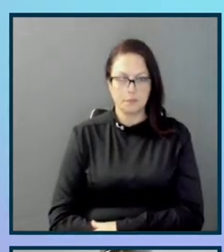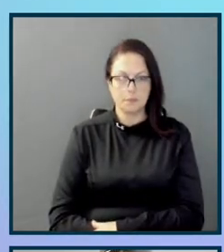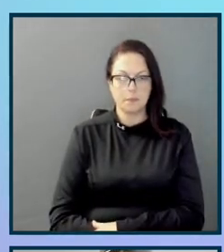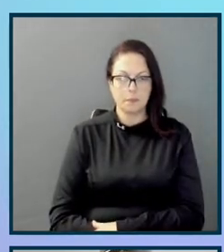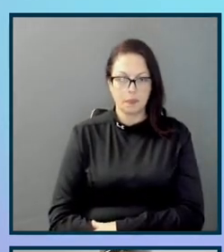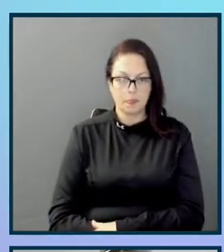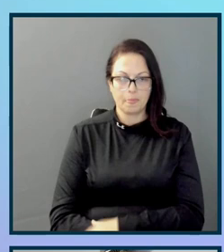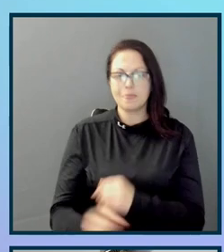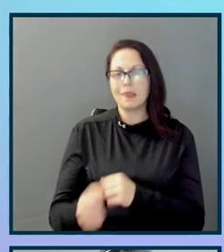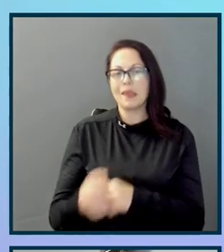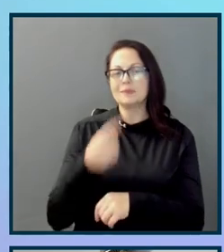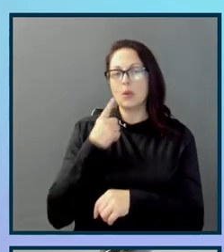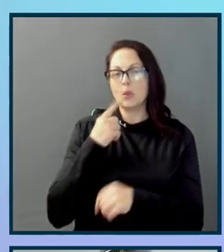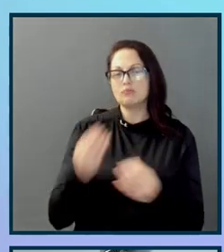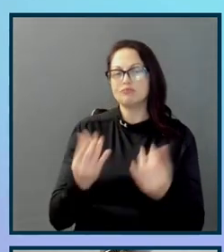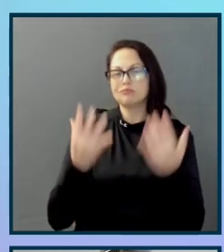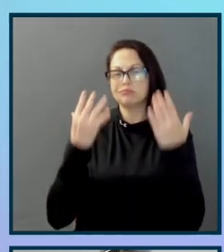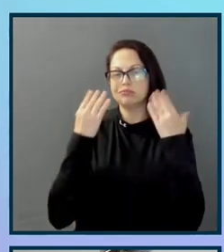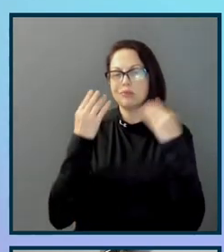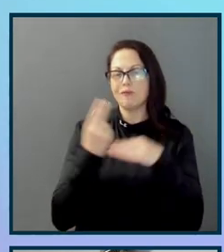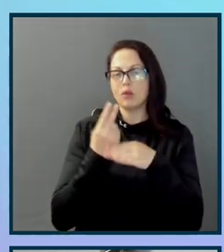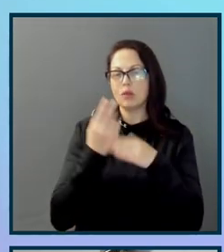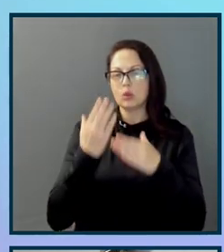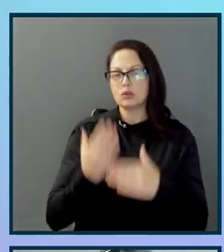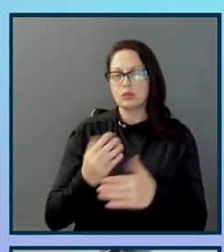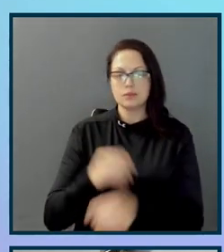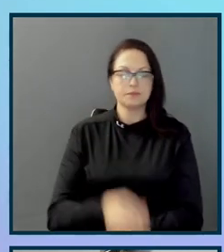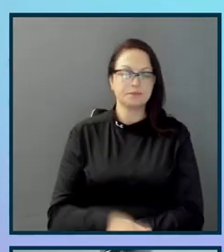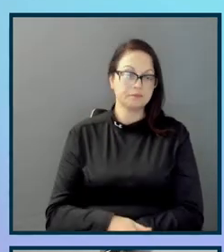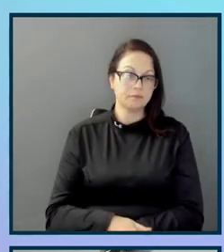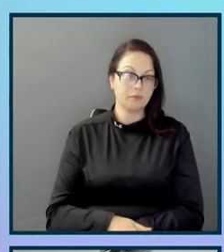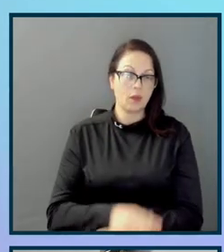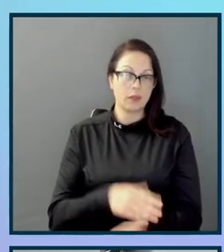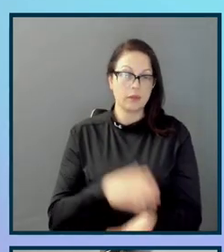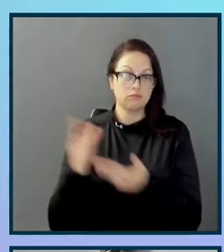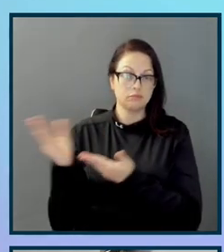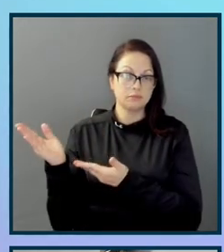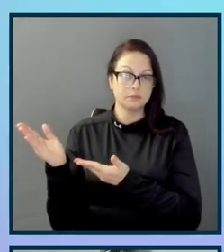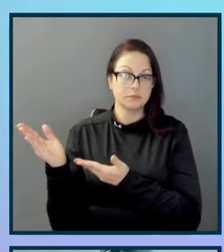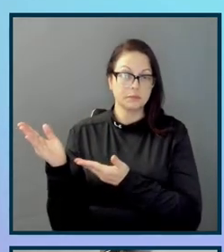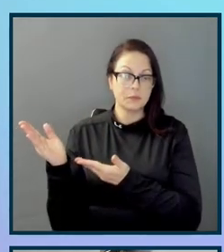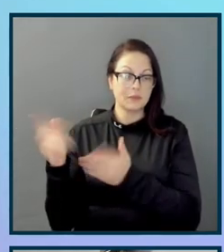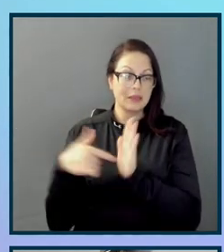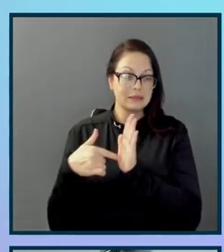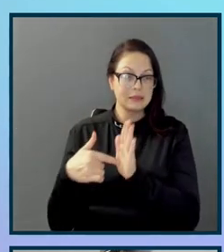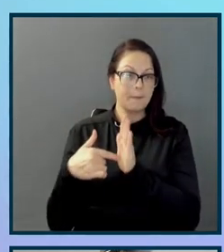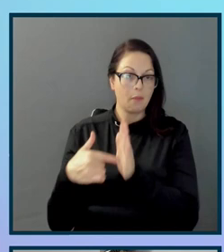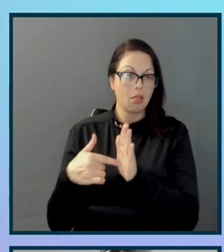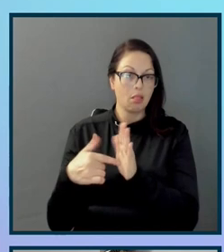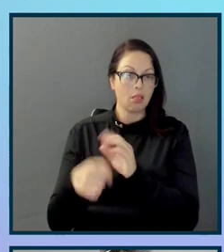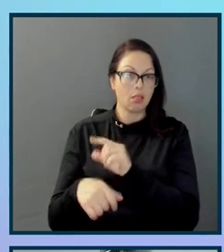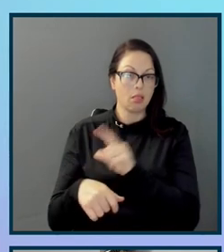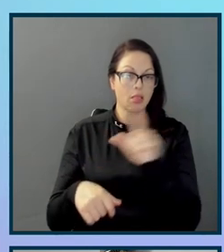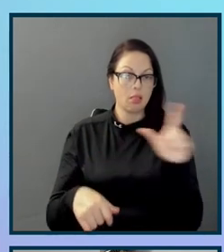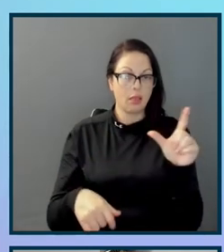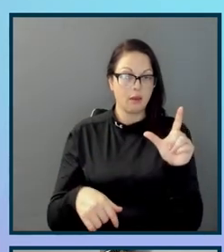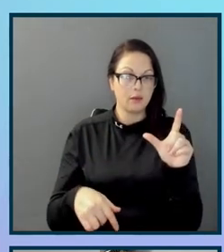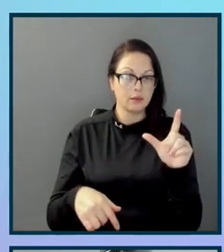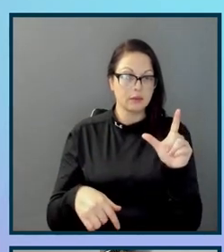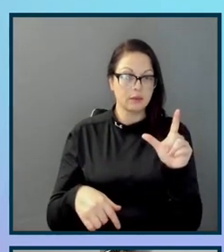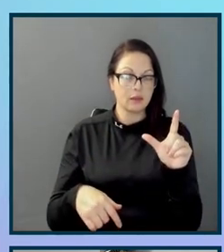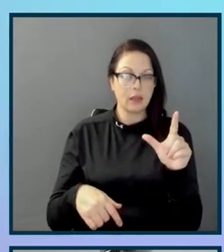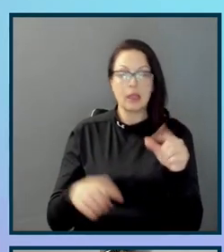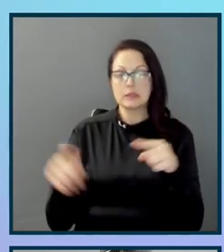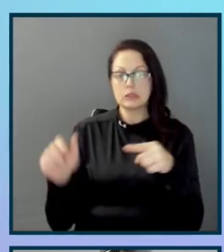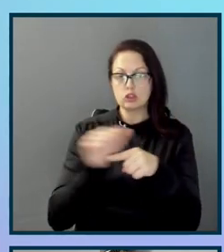for their users. And on the example we have on the screen is on the left hand side is just a close up of their